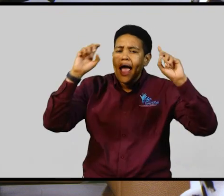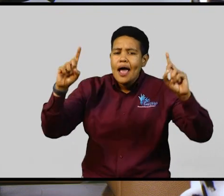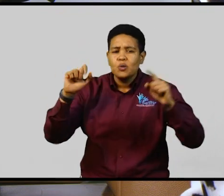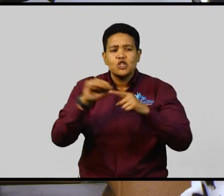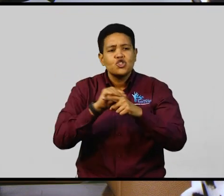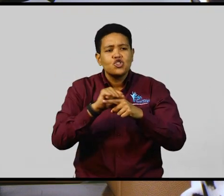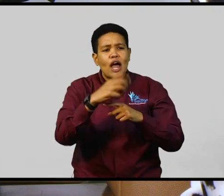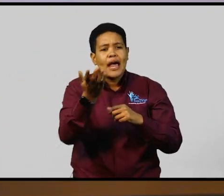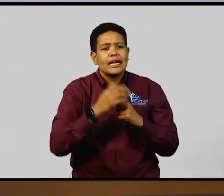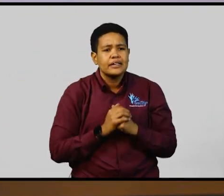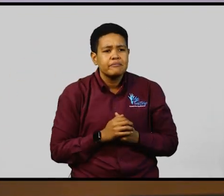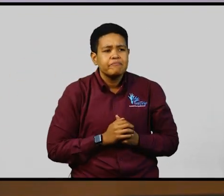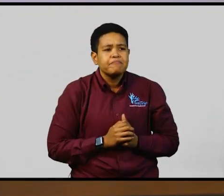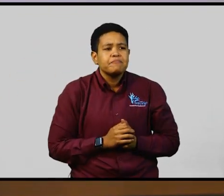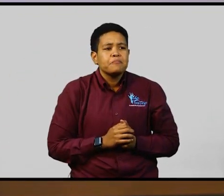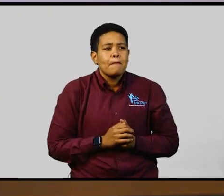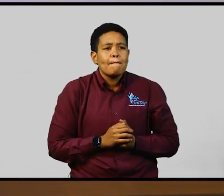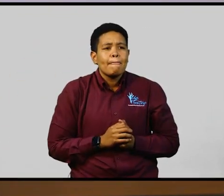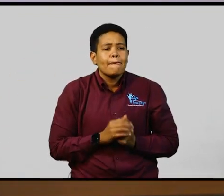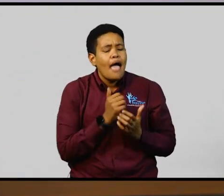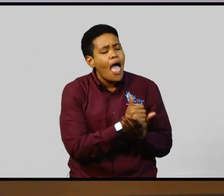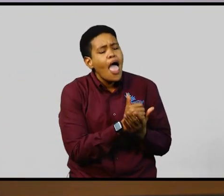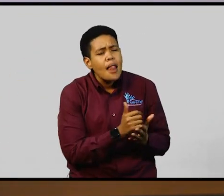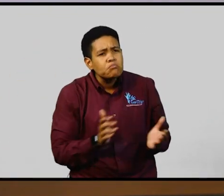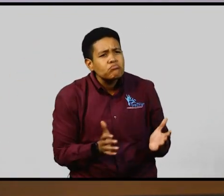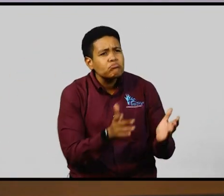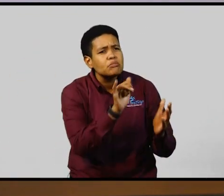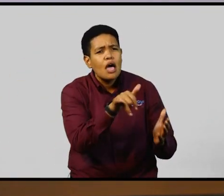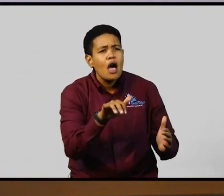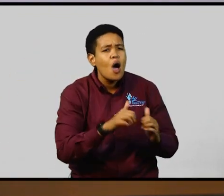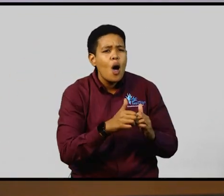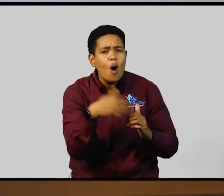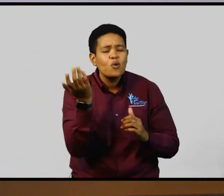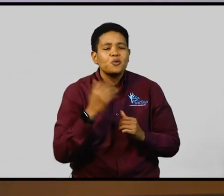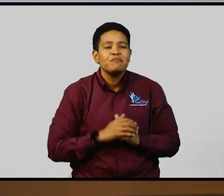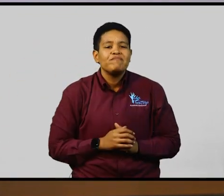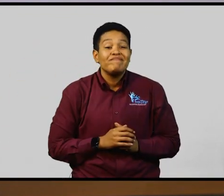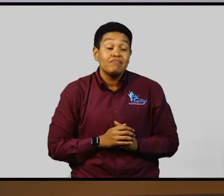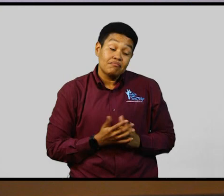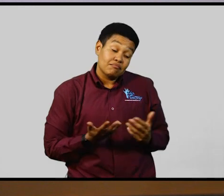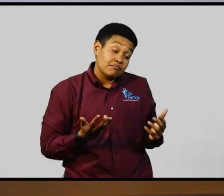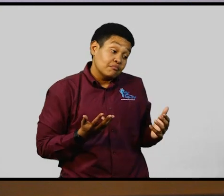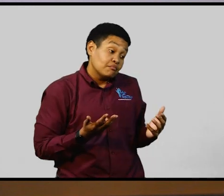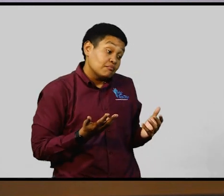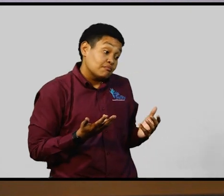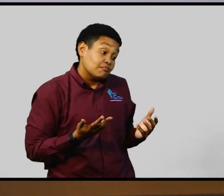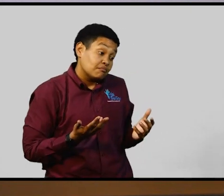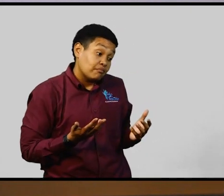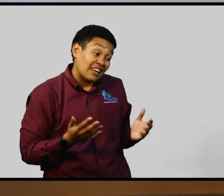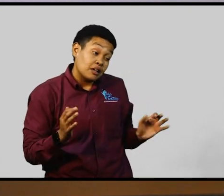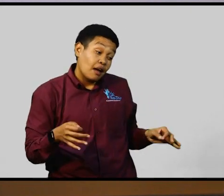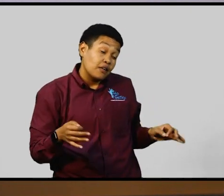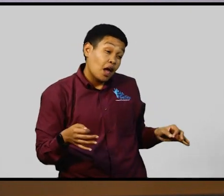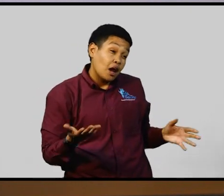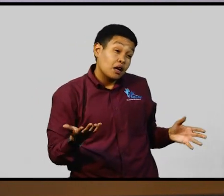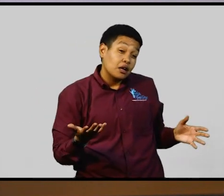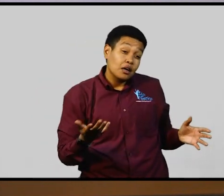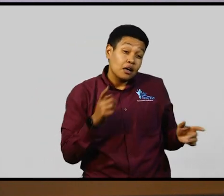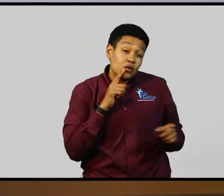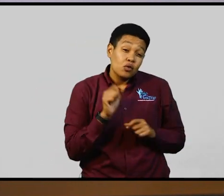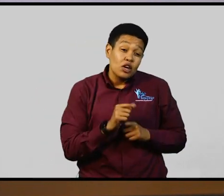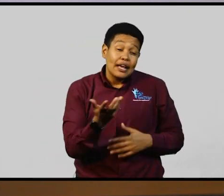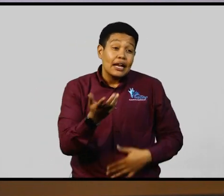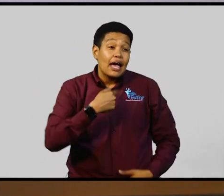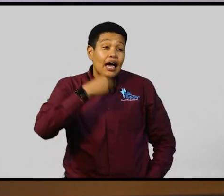How will it help to facilitate that? Well, definitely what it does, as I